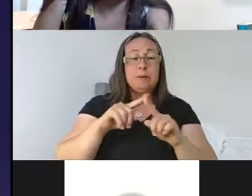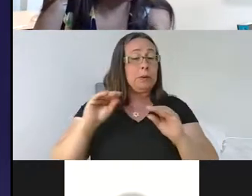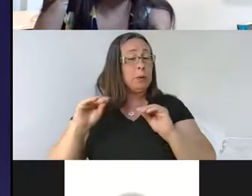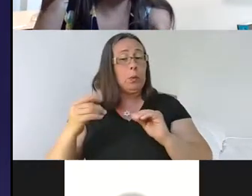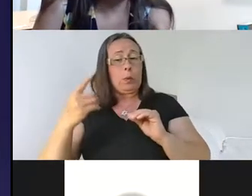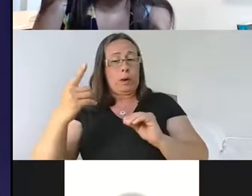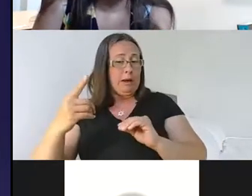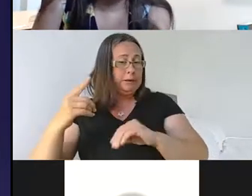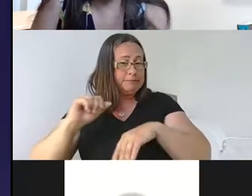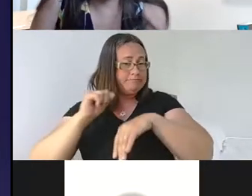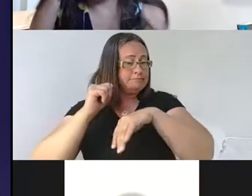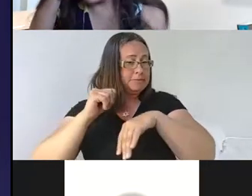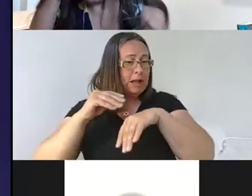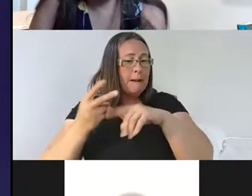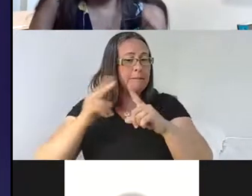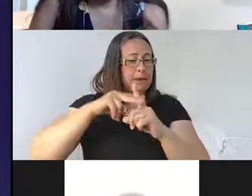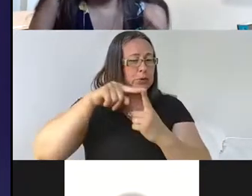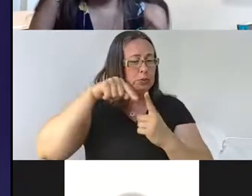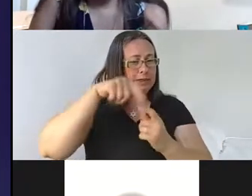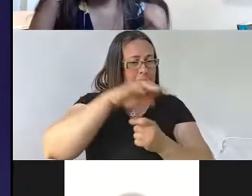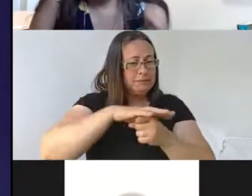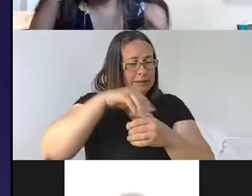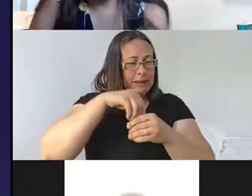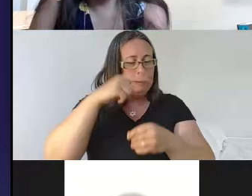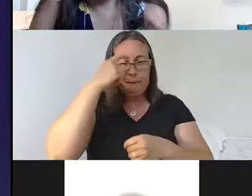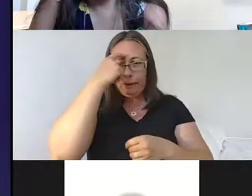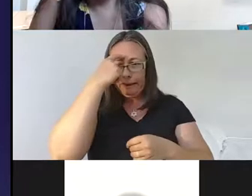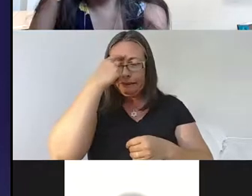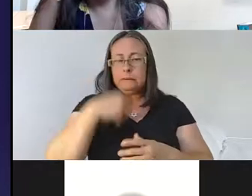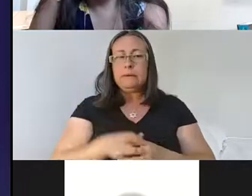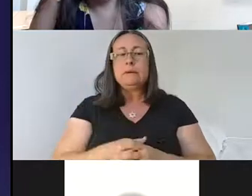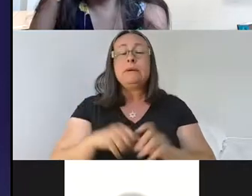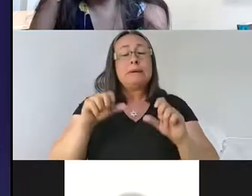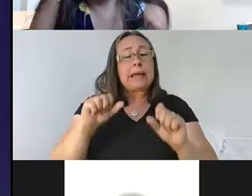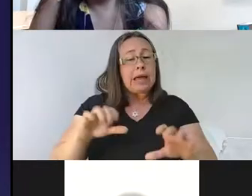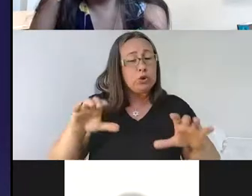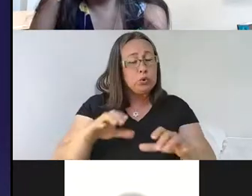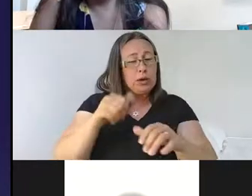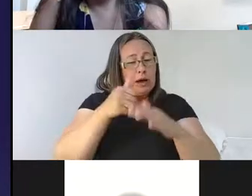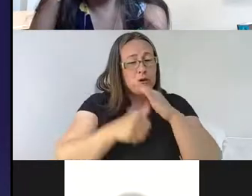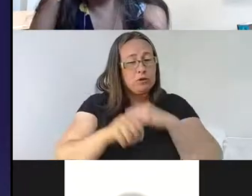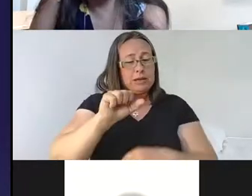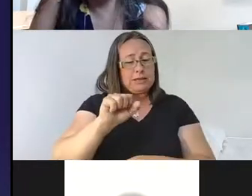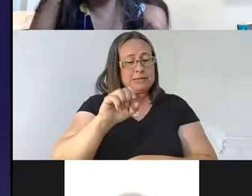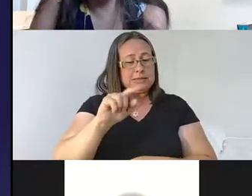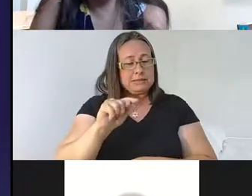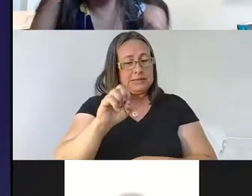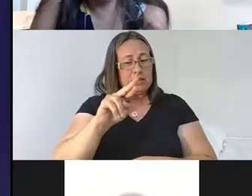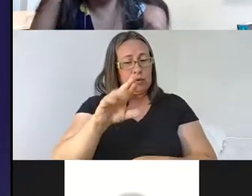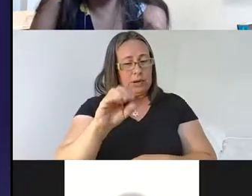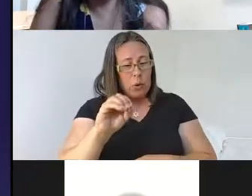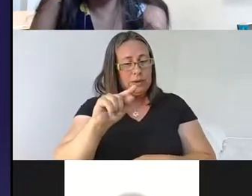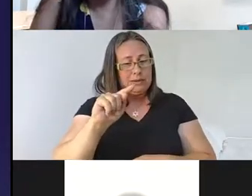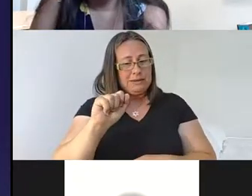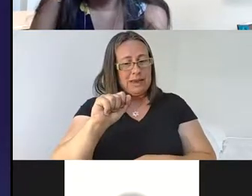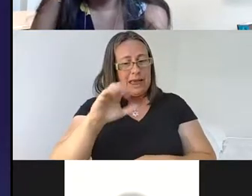particular brain region. Um, and so when we, uh, we can do this under a stereotactic procedure. So that means we head fix the mouse